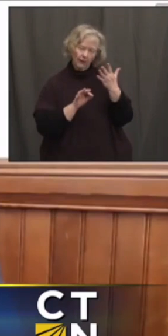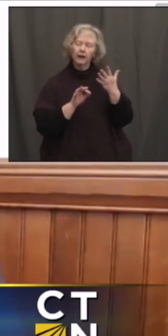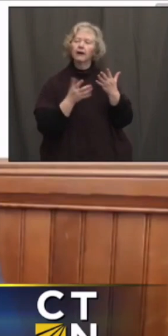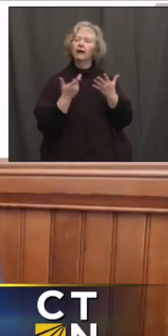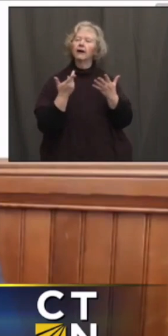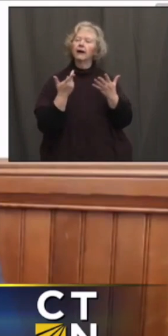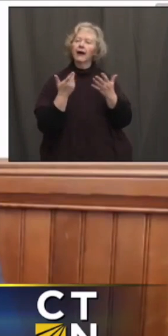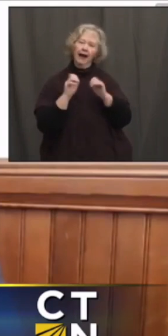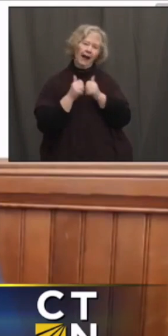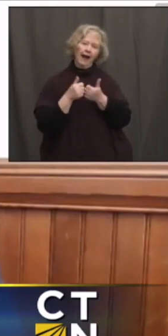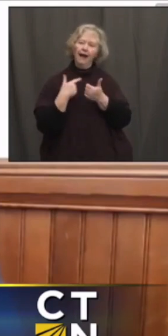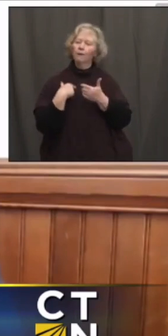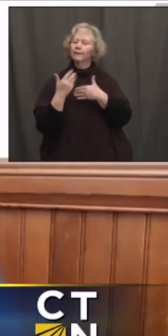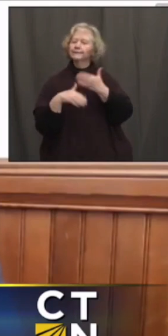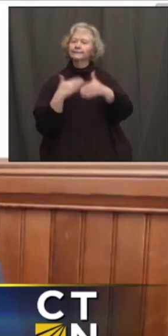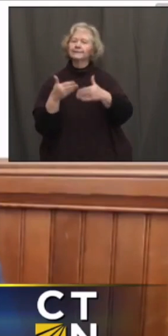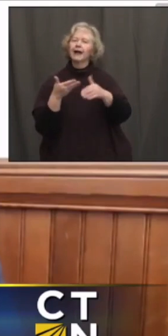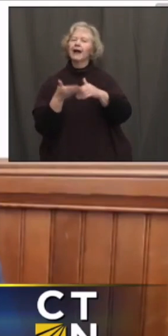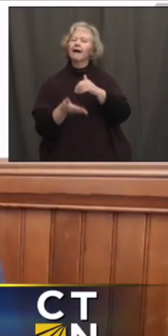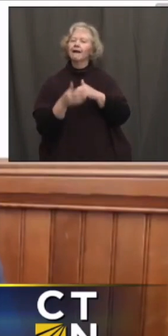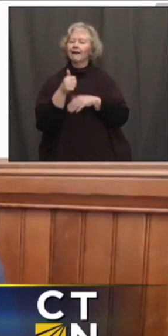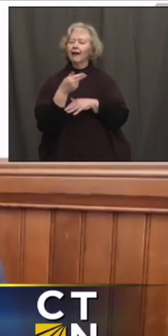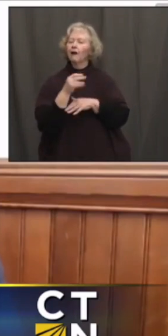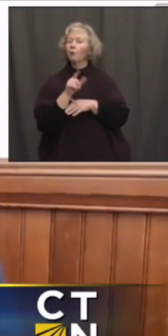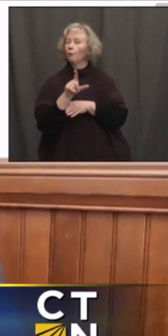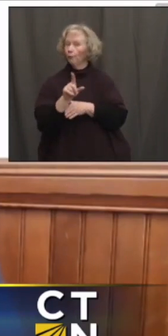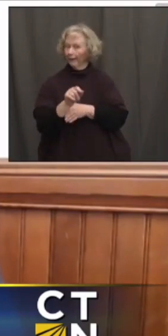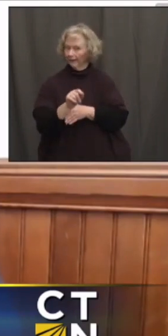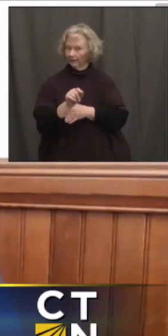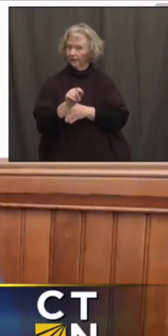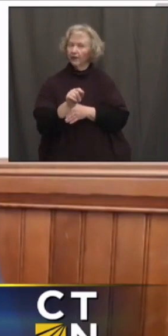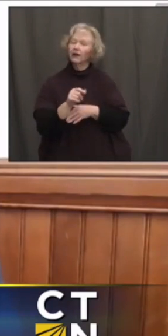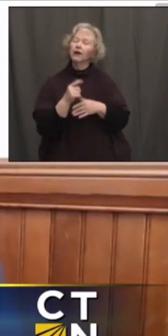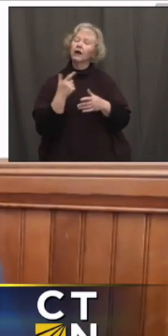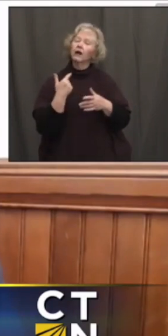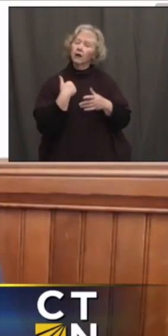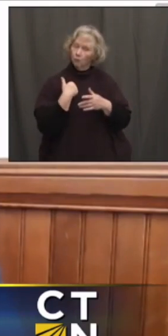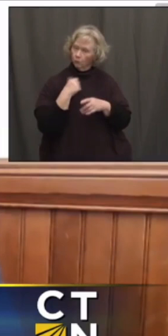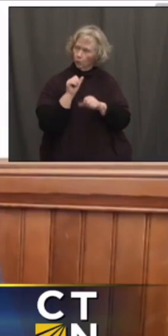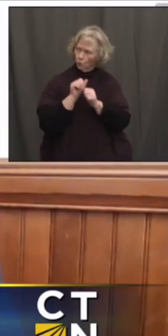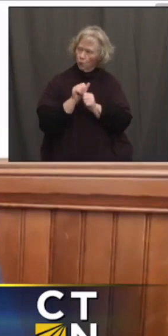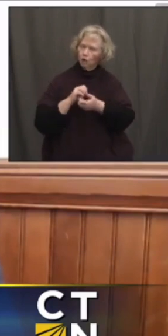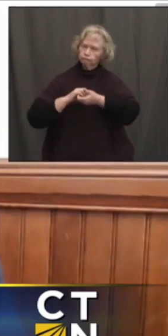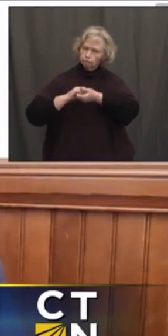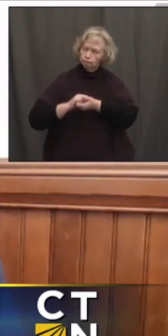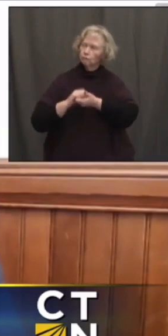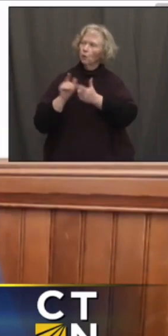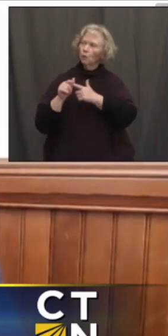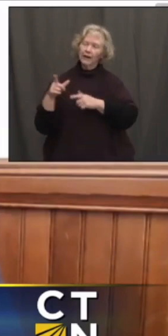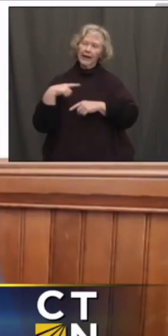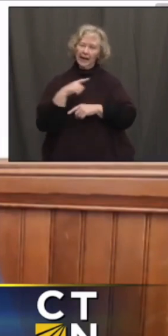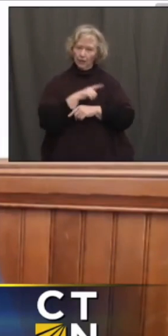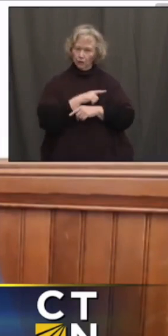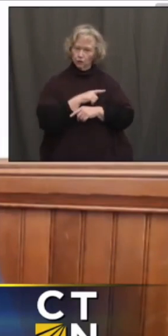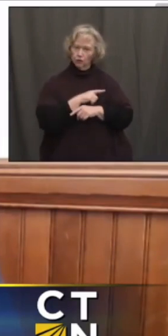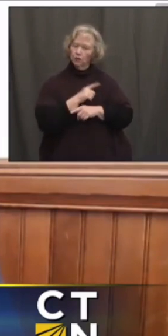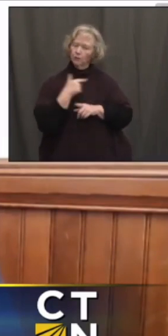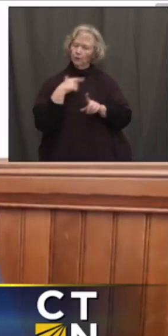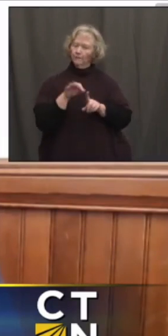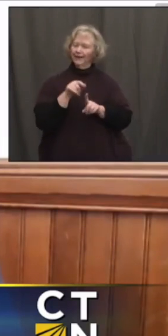move forward after April 20th. As the governor said, when we worked with the legislature to identify that date,